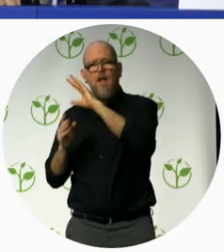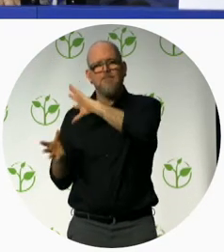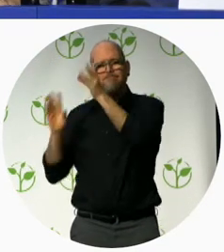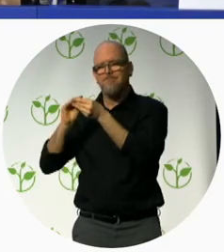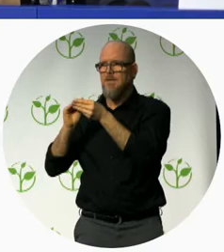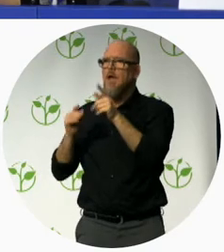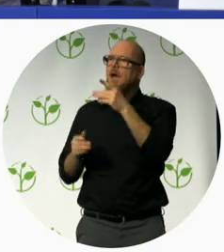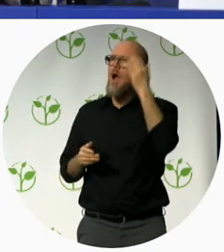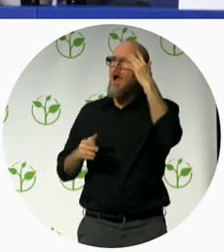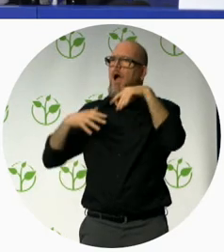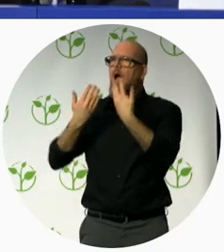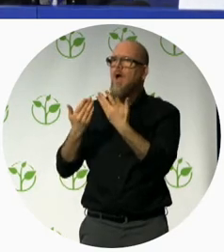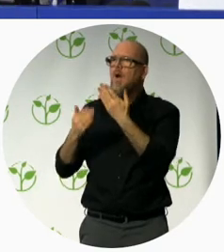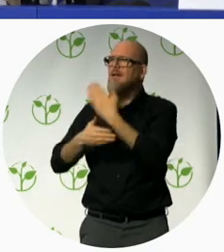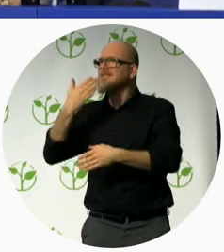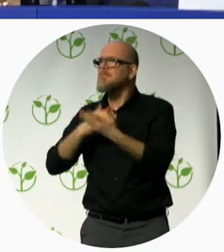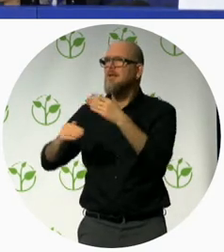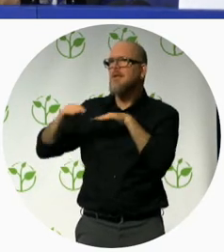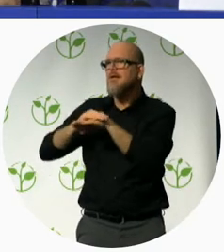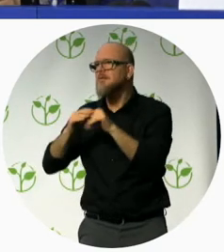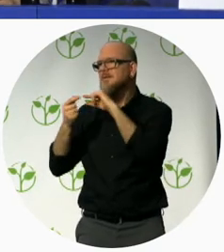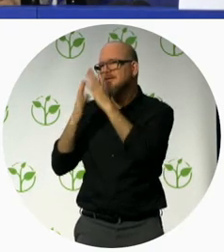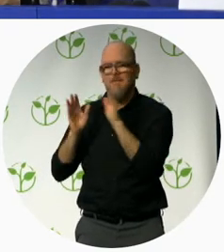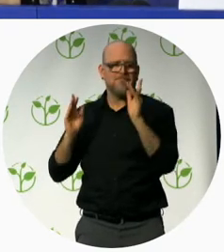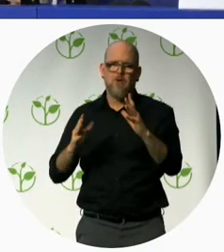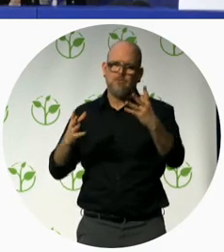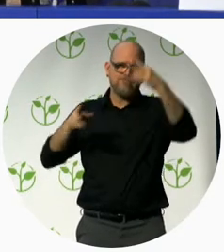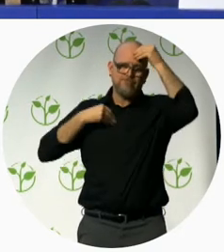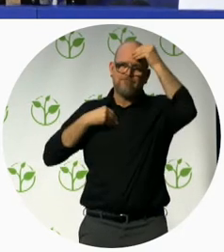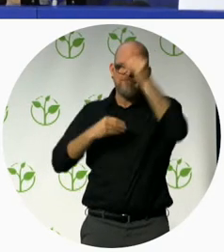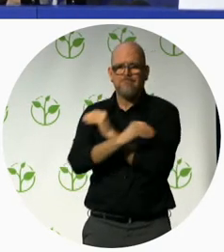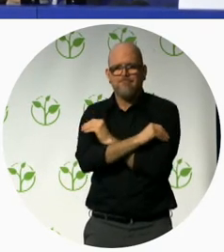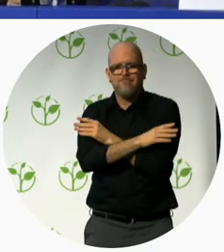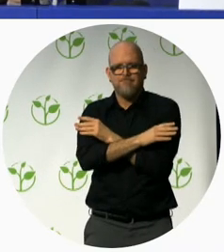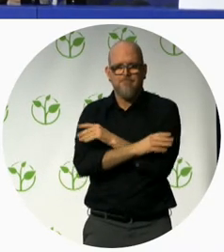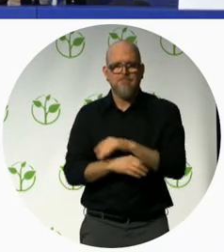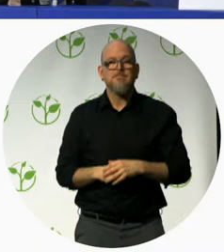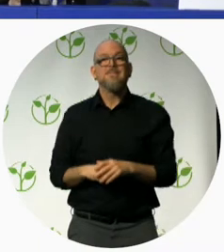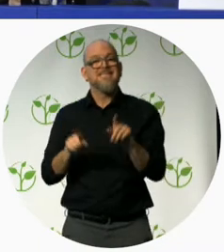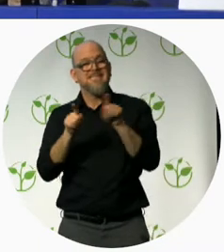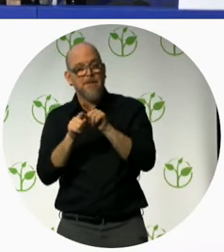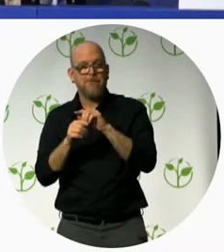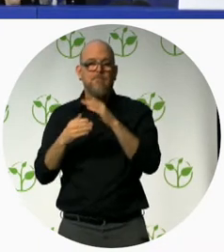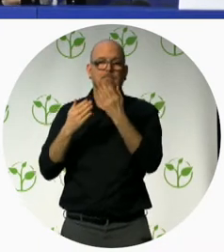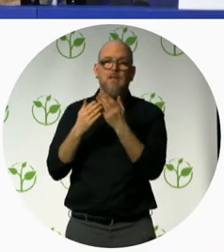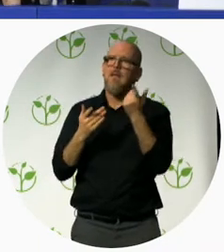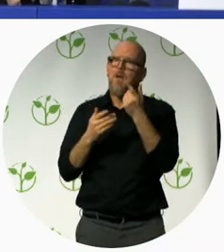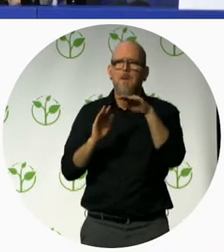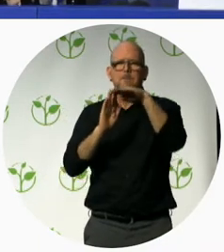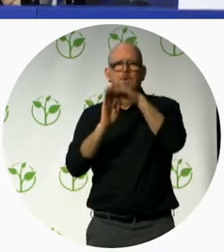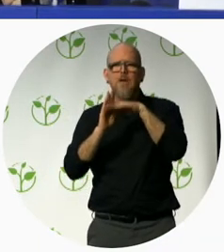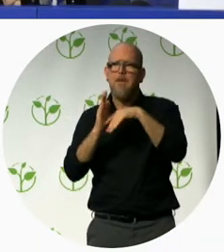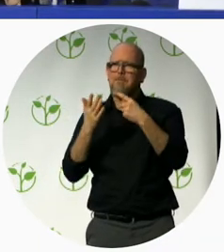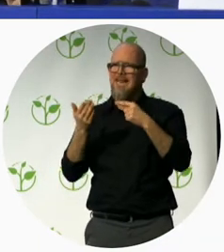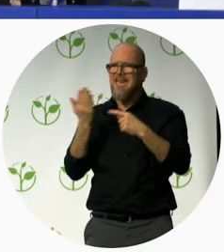ASUTA have developed an interactive educational software dealing with disabilities as it is part of and this is